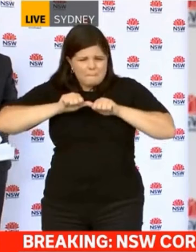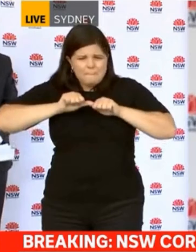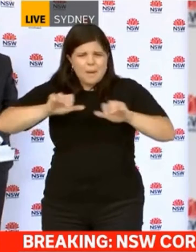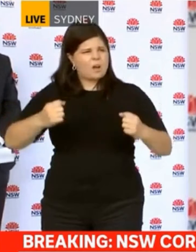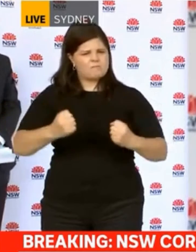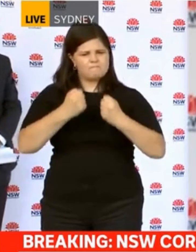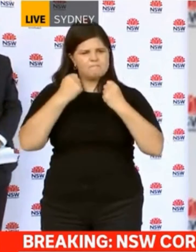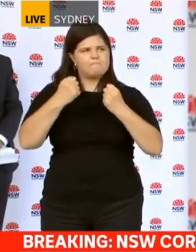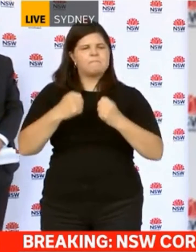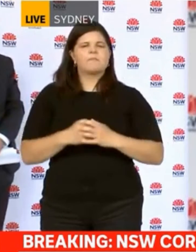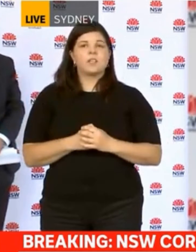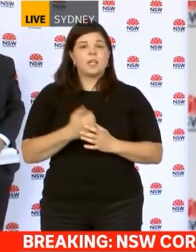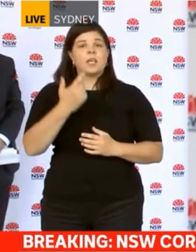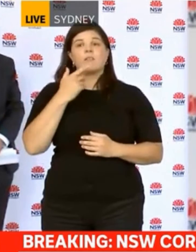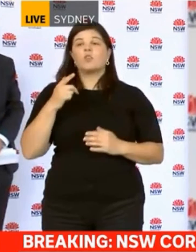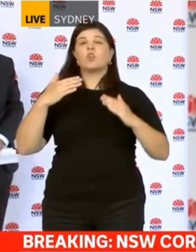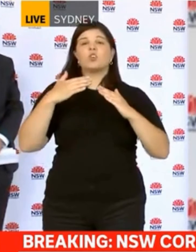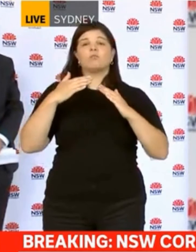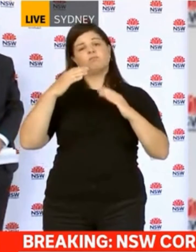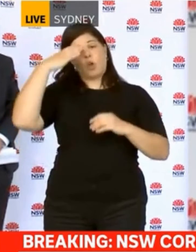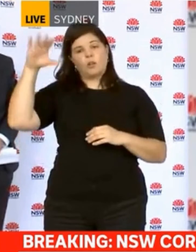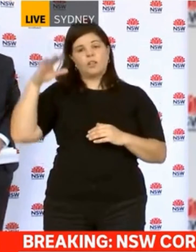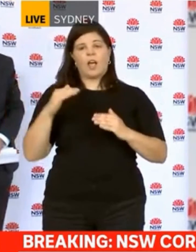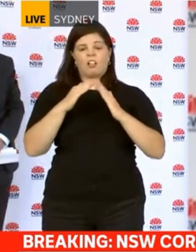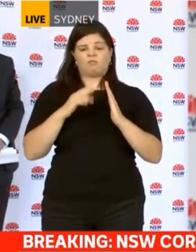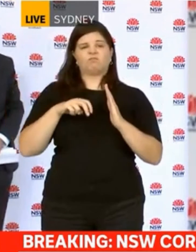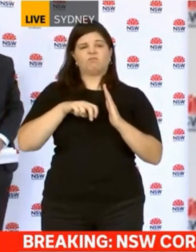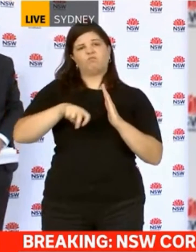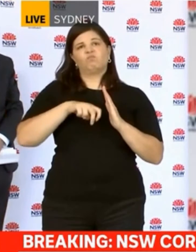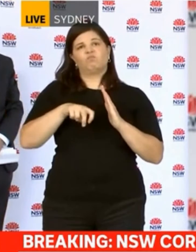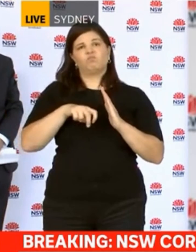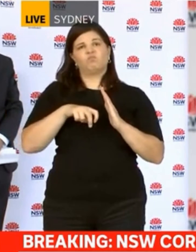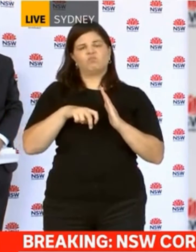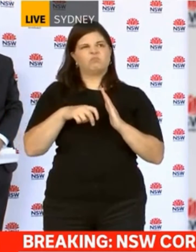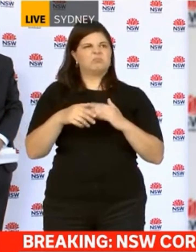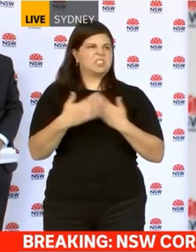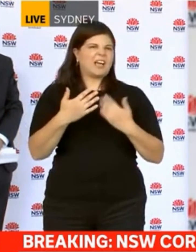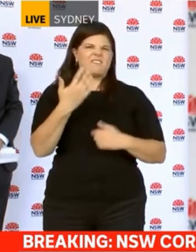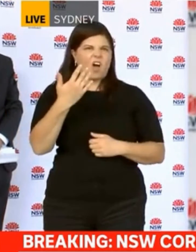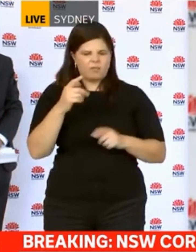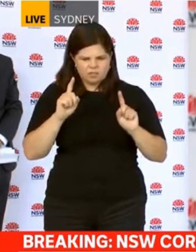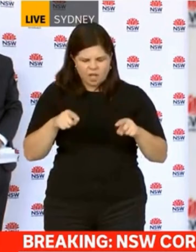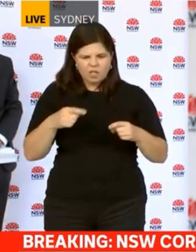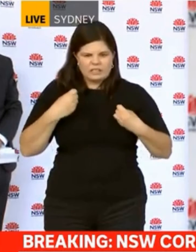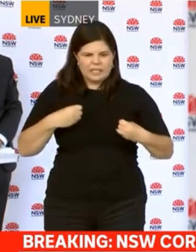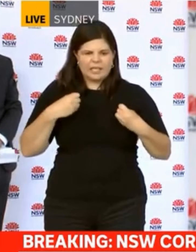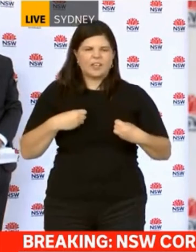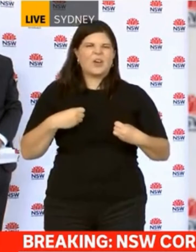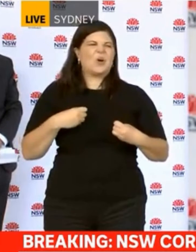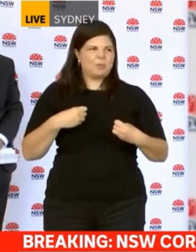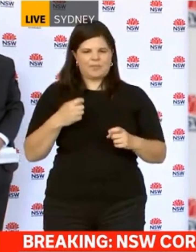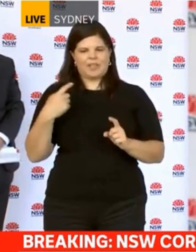symptoms during your 14-day isolation, unfortunately for you, your count starts from the day you develop symptoms.